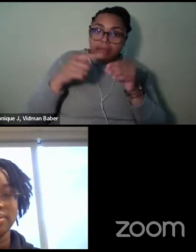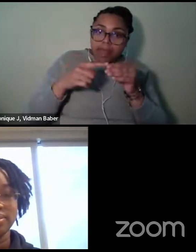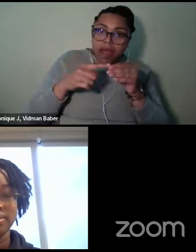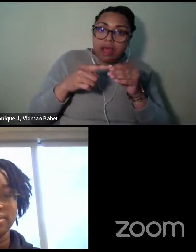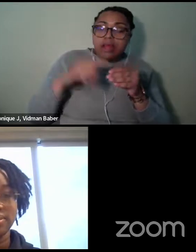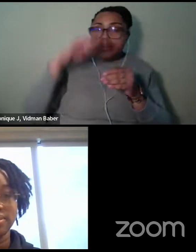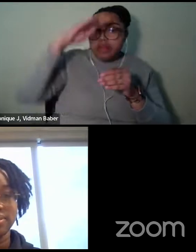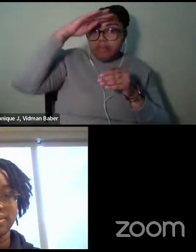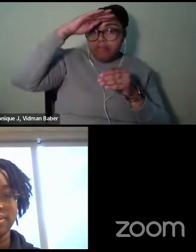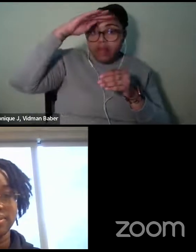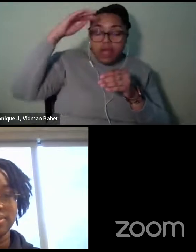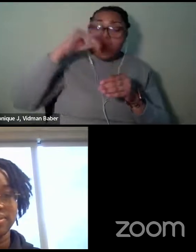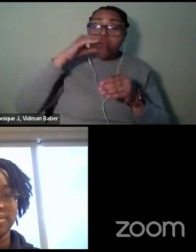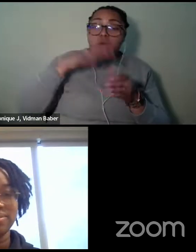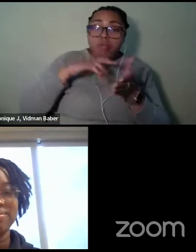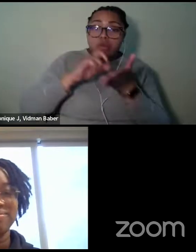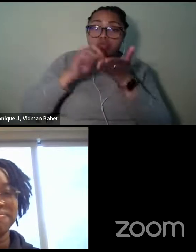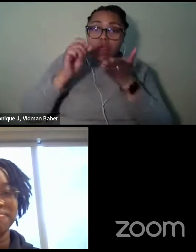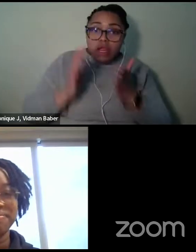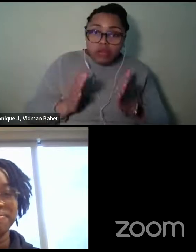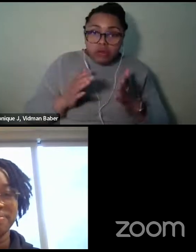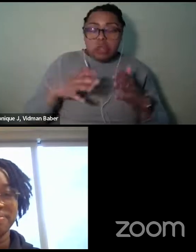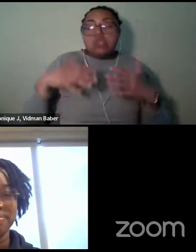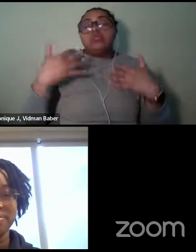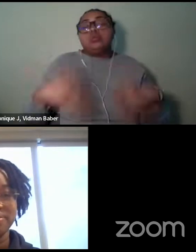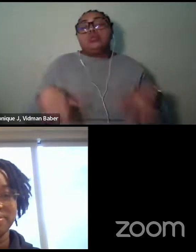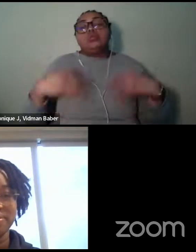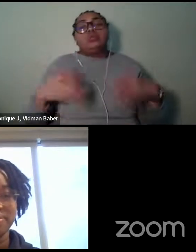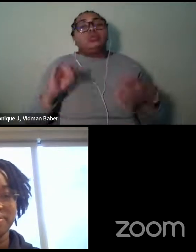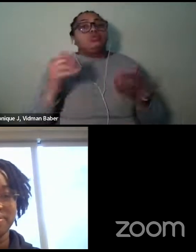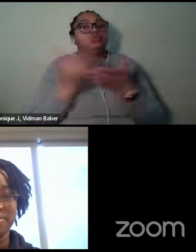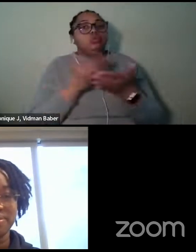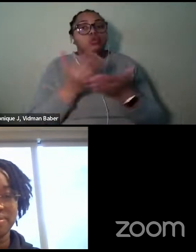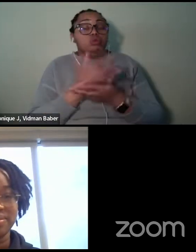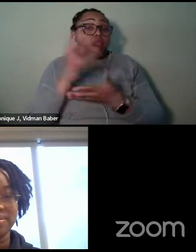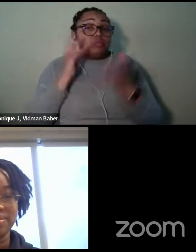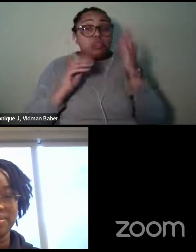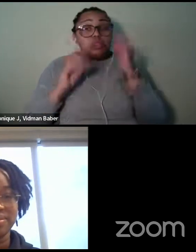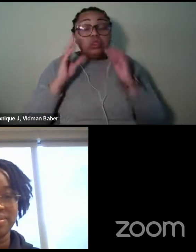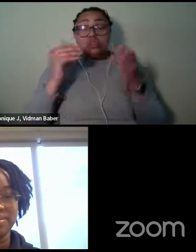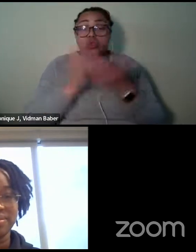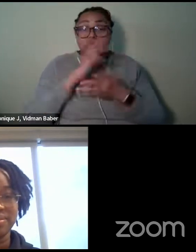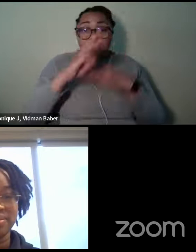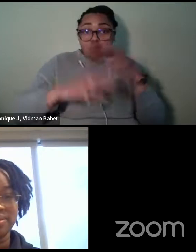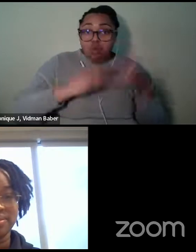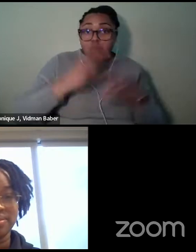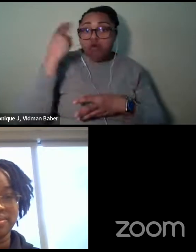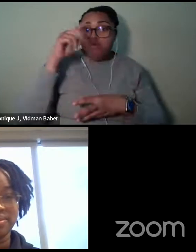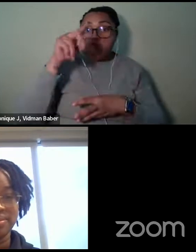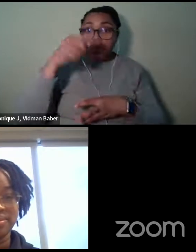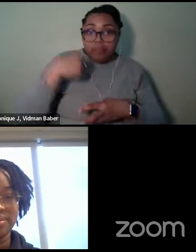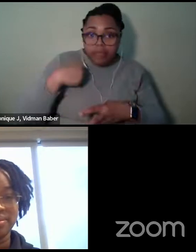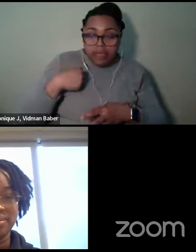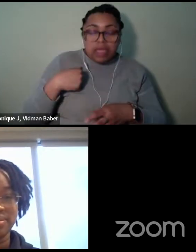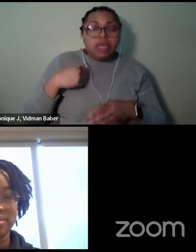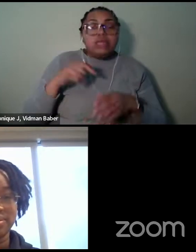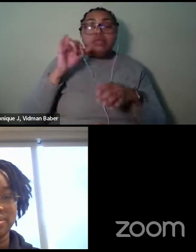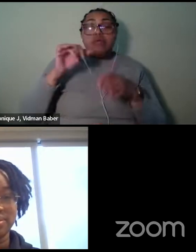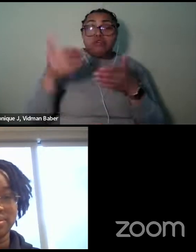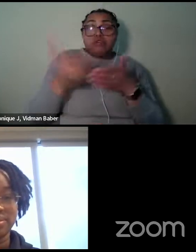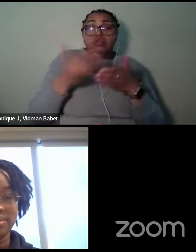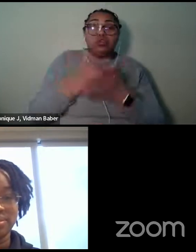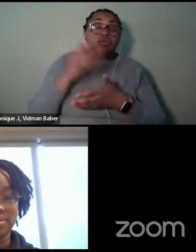that was a whole new world. So, so that was a another step on the journey. And then another step came when